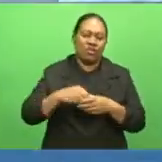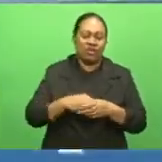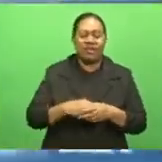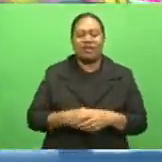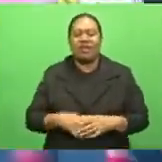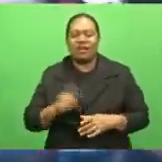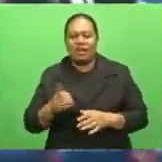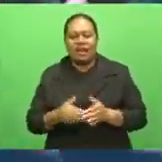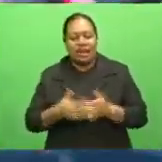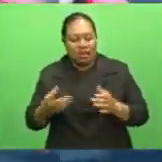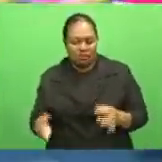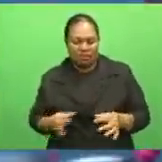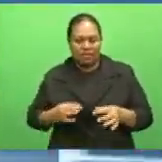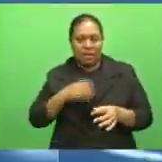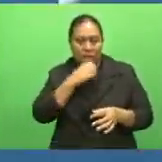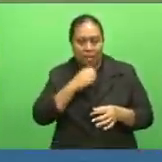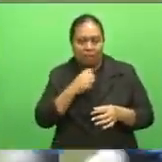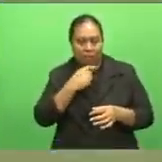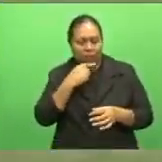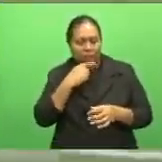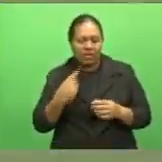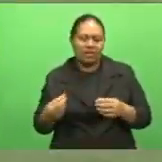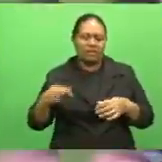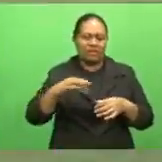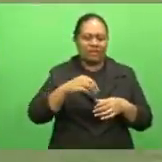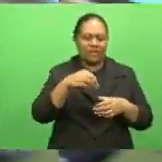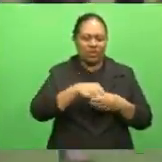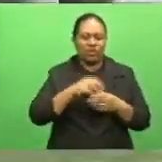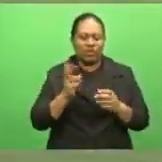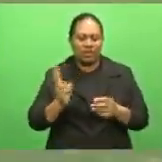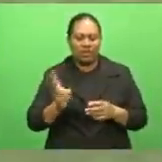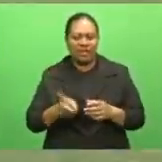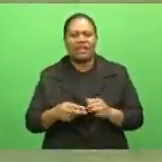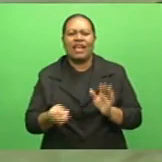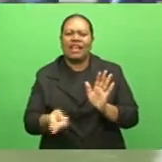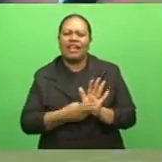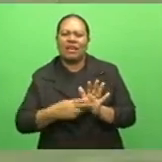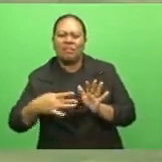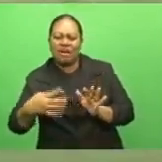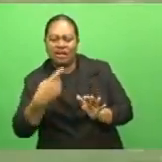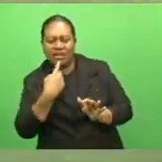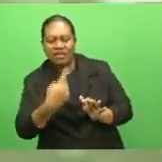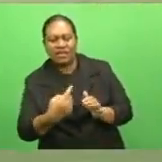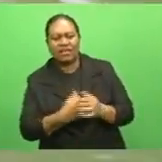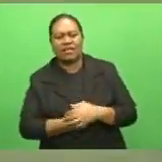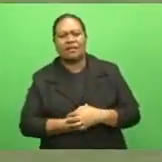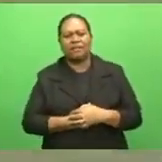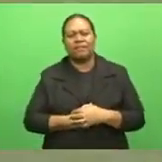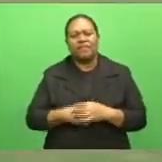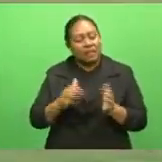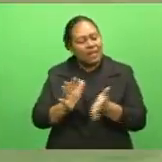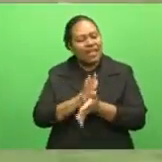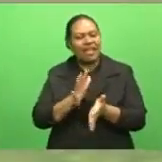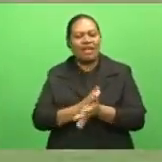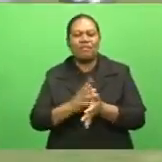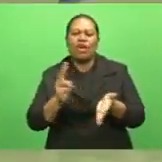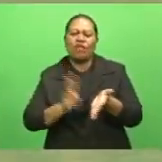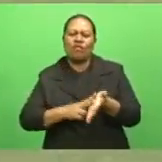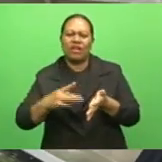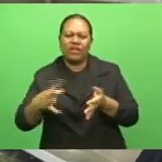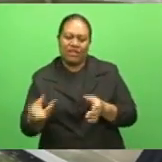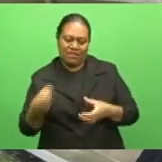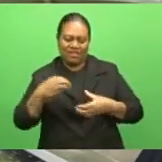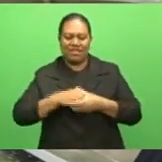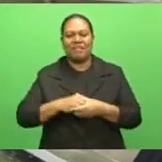stepped in to represent the capital side. Suva manager Nemani Tui Fangalele says they are happy with Vularika's inclusion.